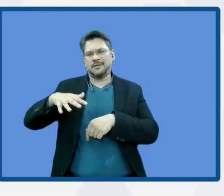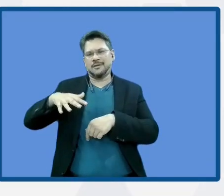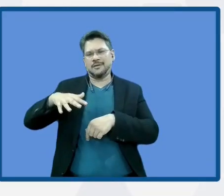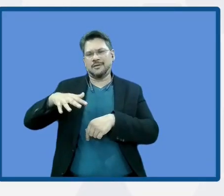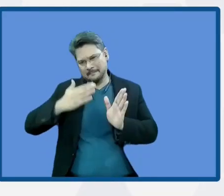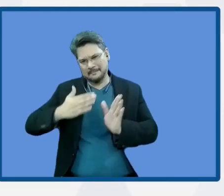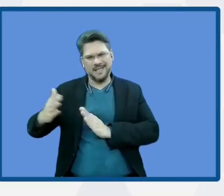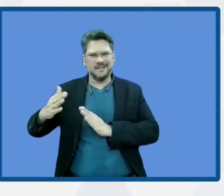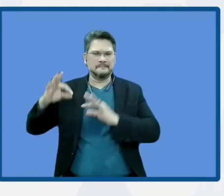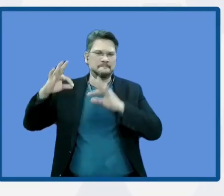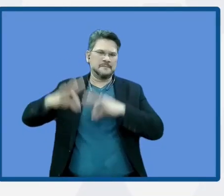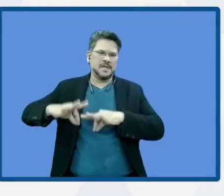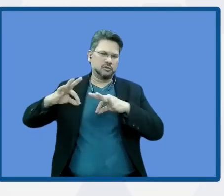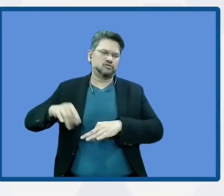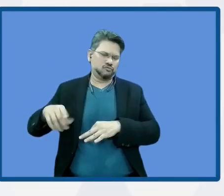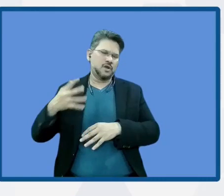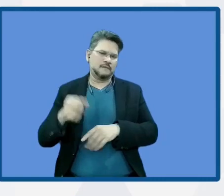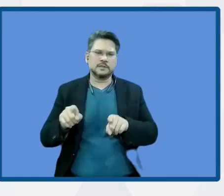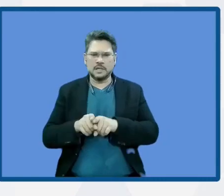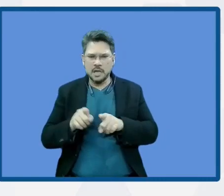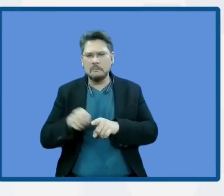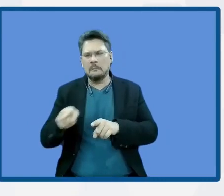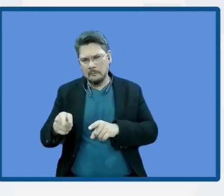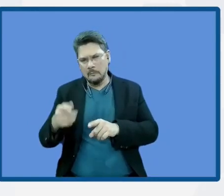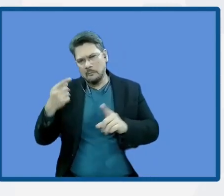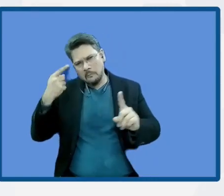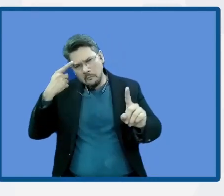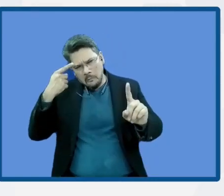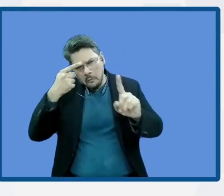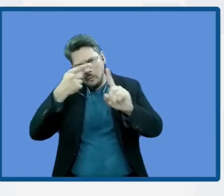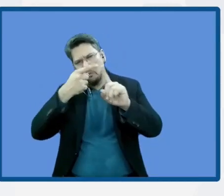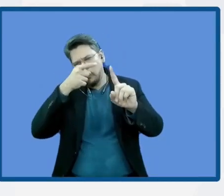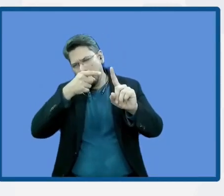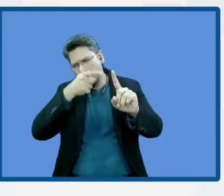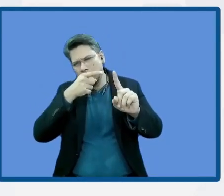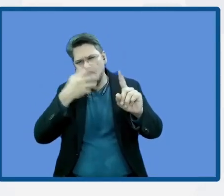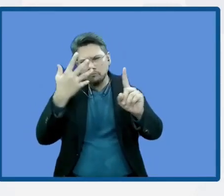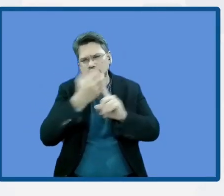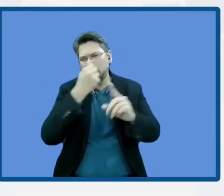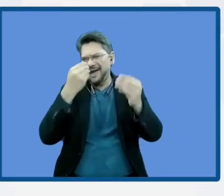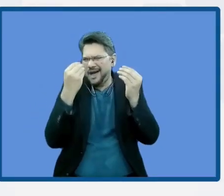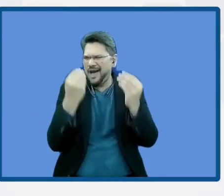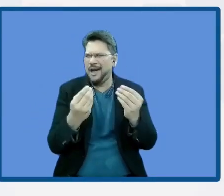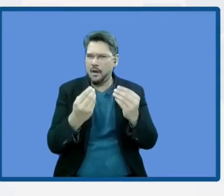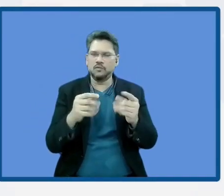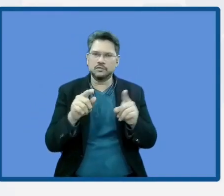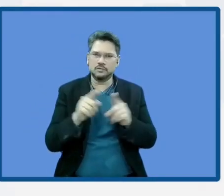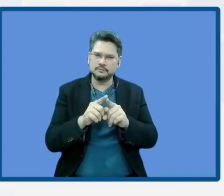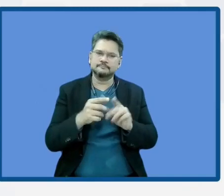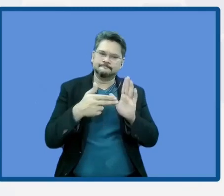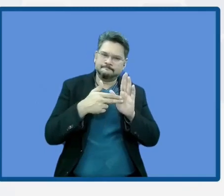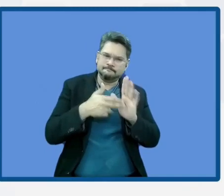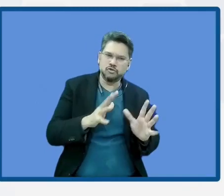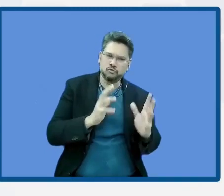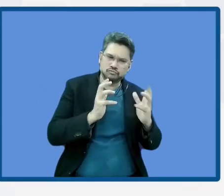How can we, for instance, make an introduction of these natural-based solutions that we have proposed?